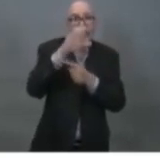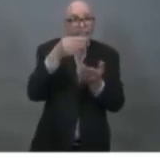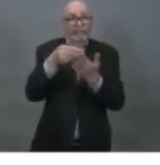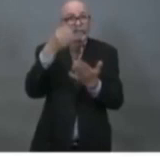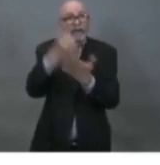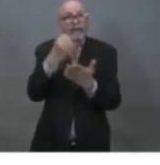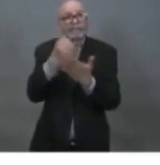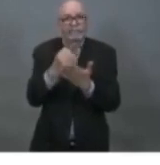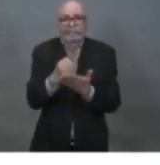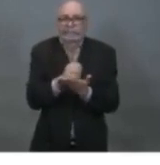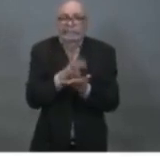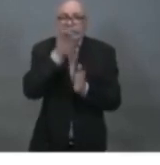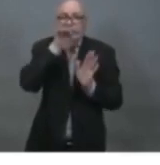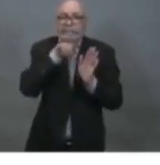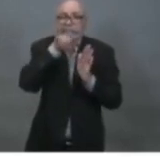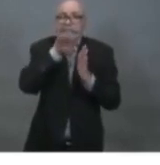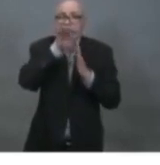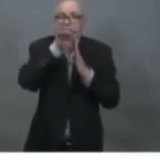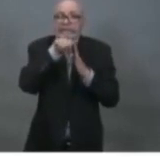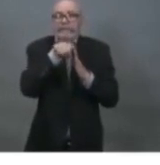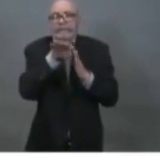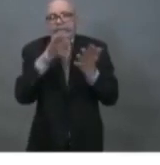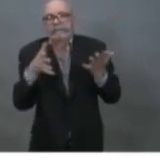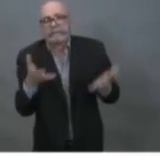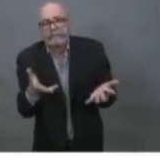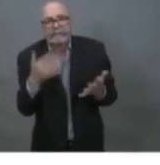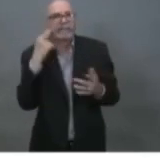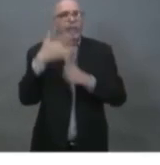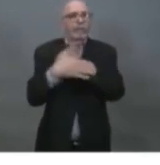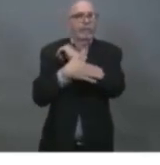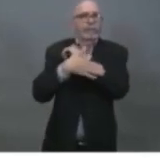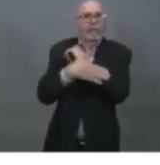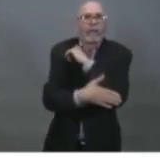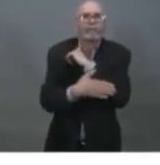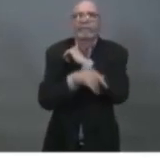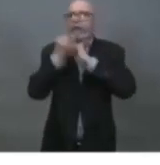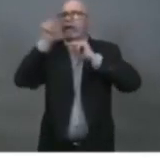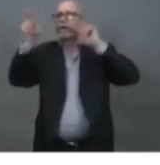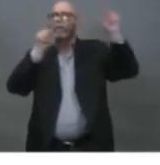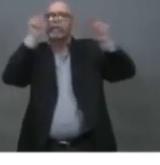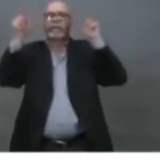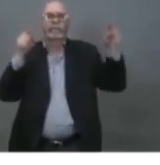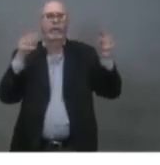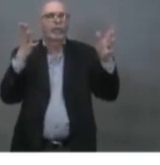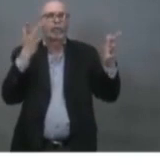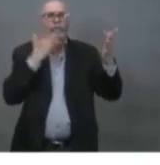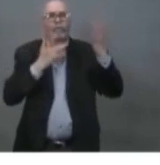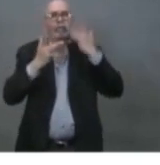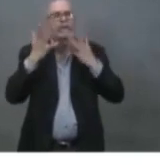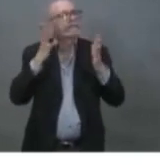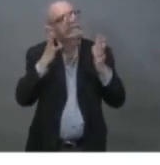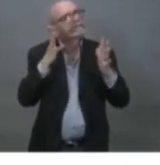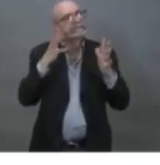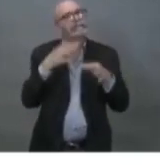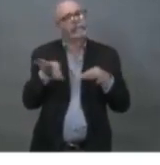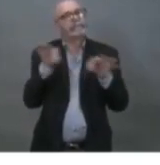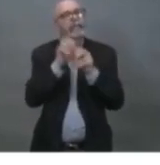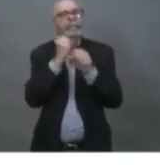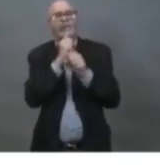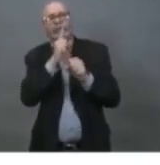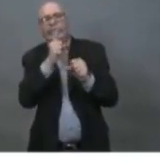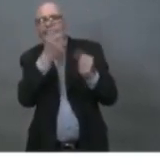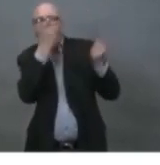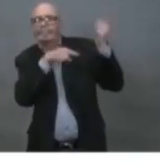communities. And we're working very hard to keep that food supply chain moving forward. And we'll work with our partners in the Atlantic region to